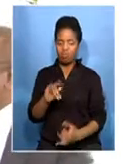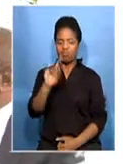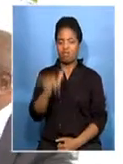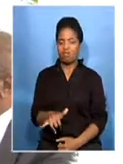respondent.